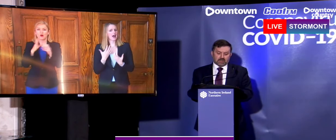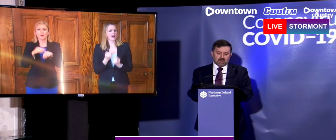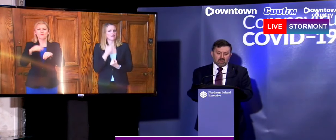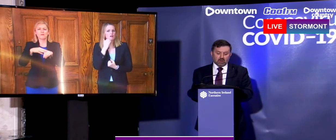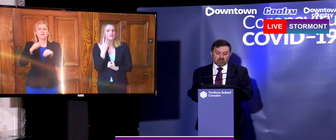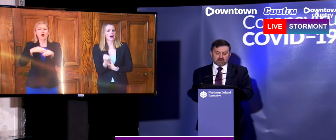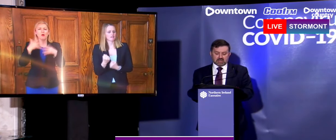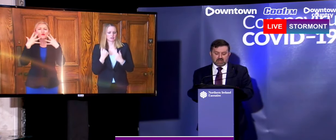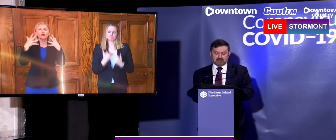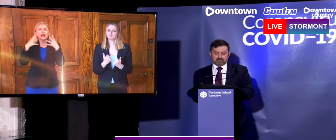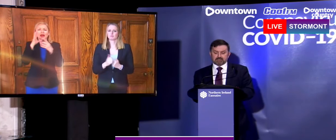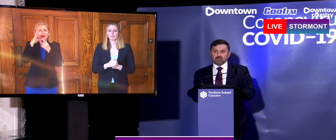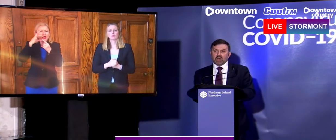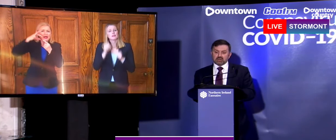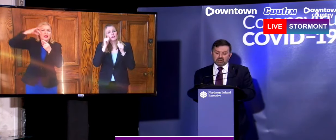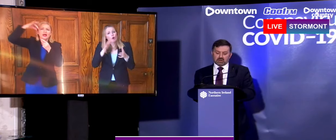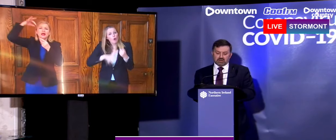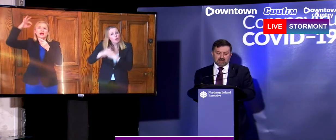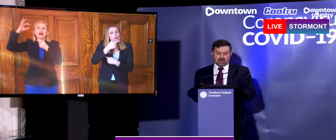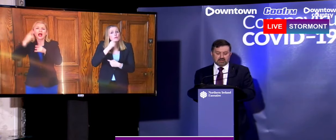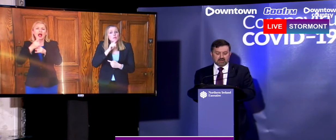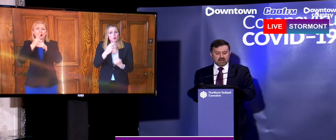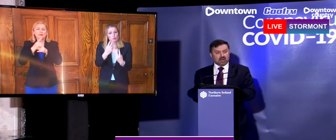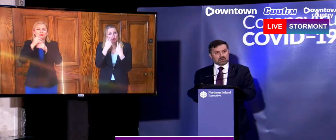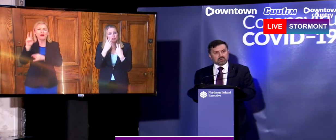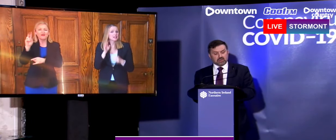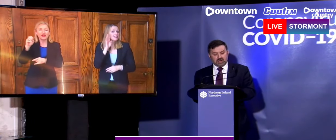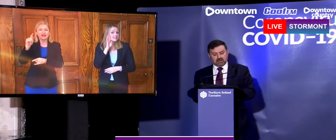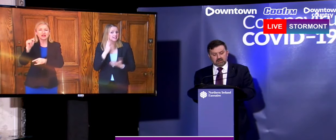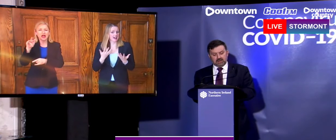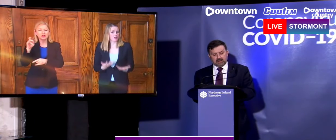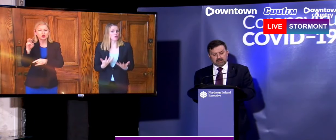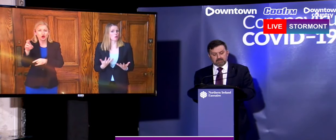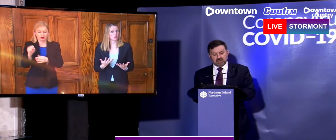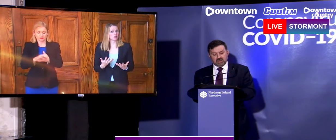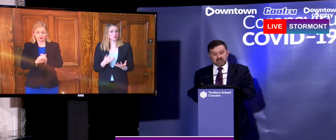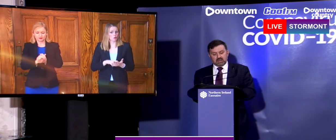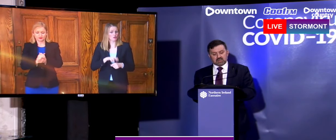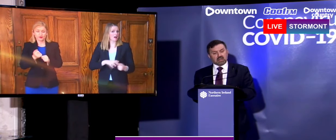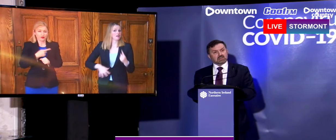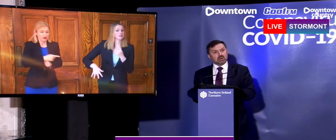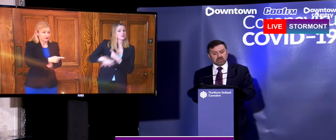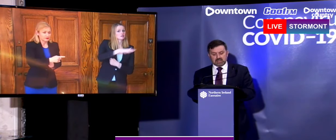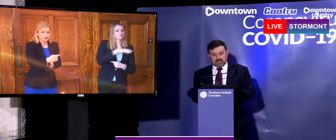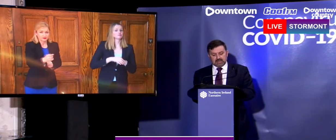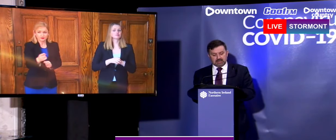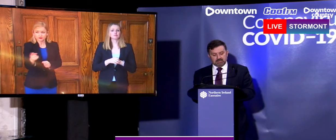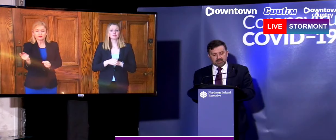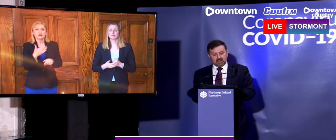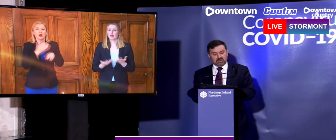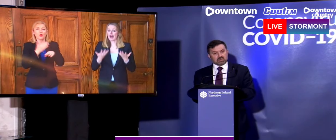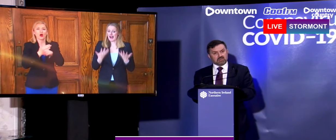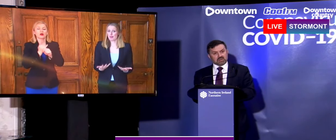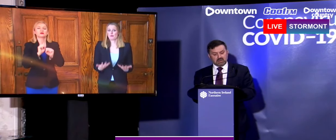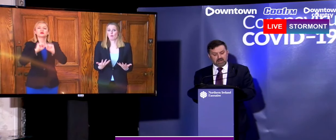all those listening right now across the health and social care in Northern Ireland that as things currently stand